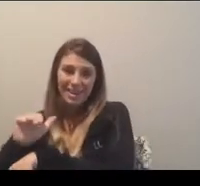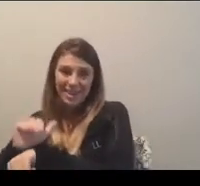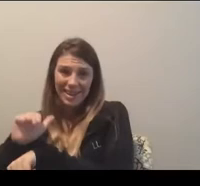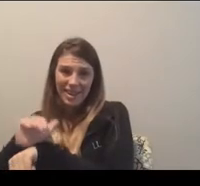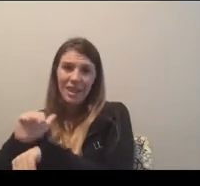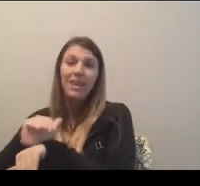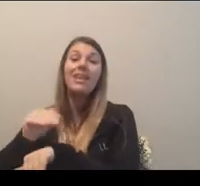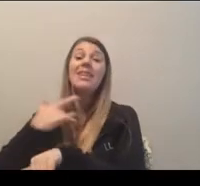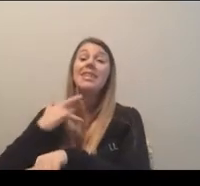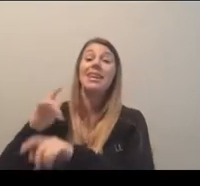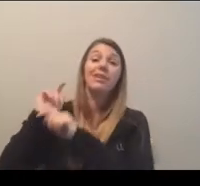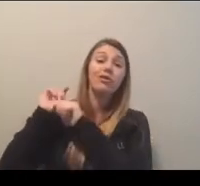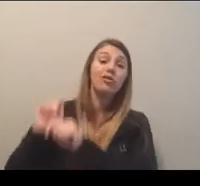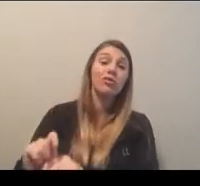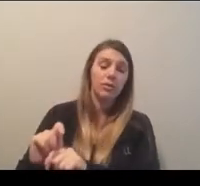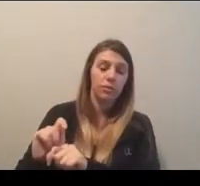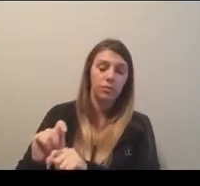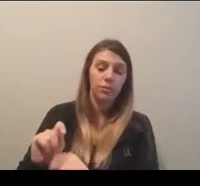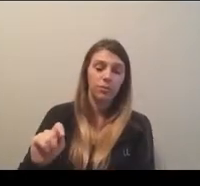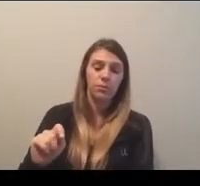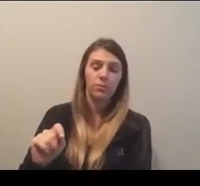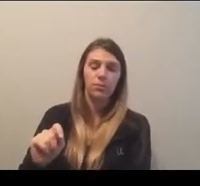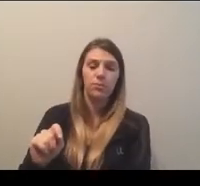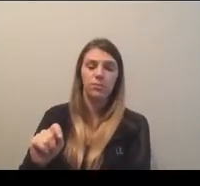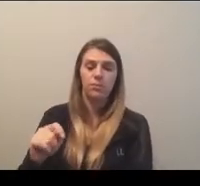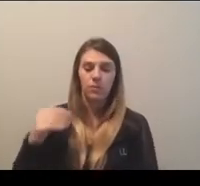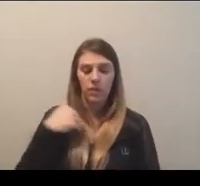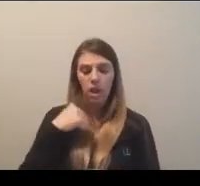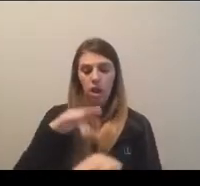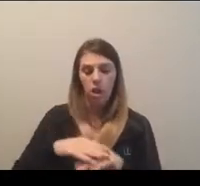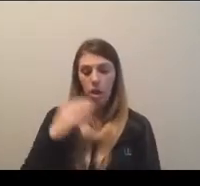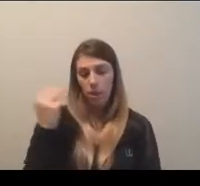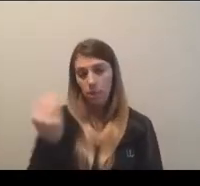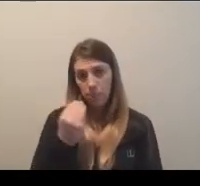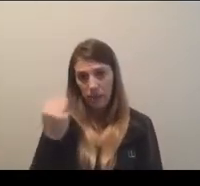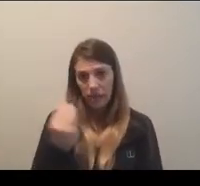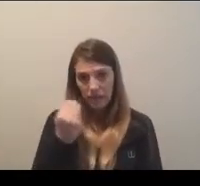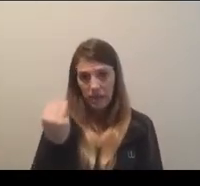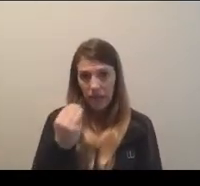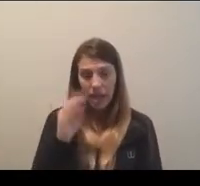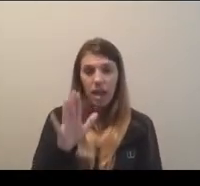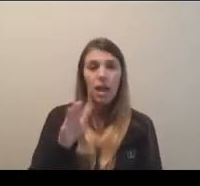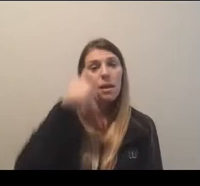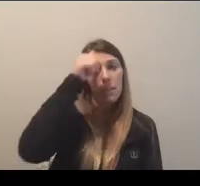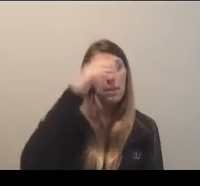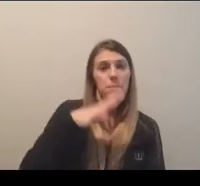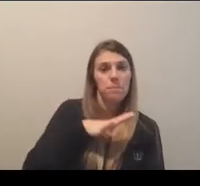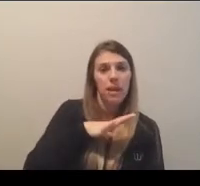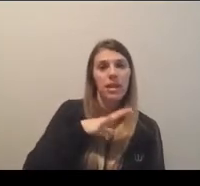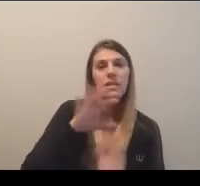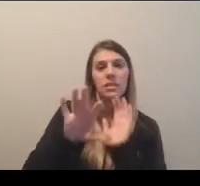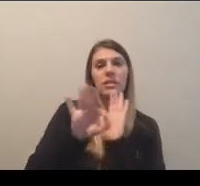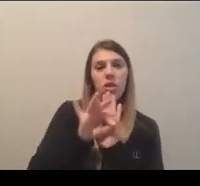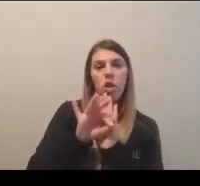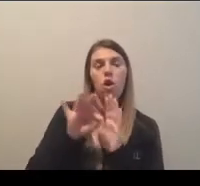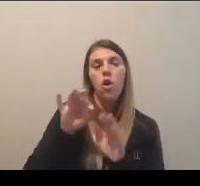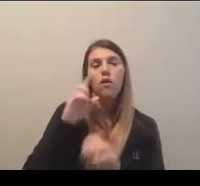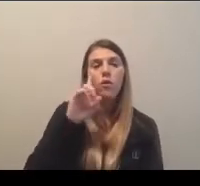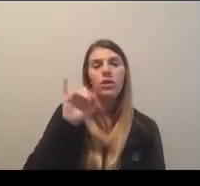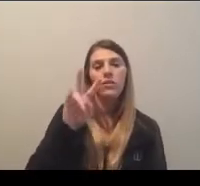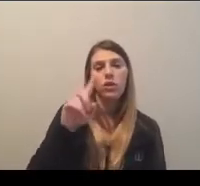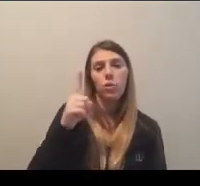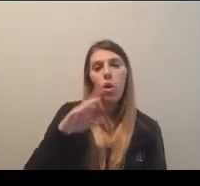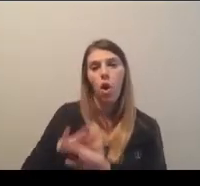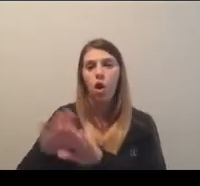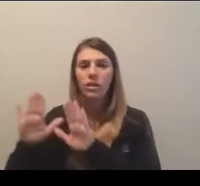traditionally the last several multiple years have been on Monday, while the Men's Championship selection show for Division I has been on